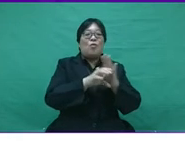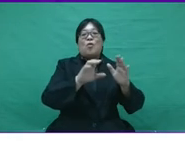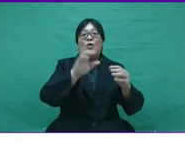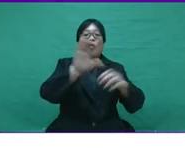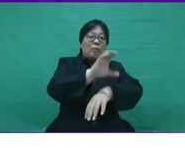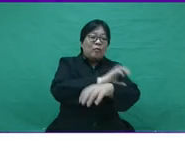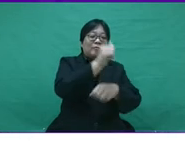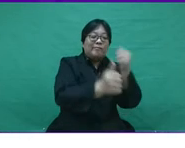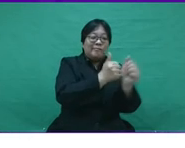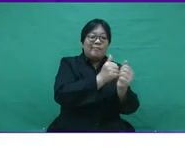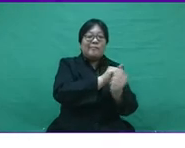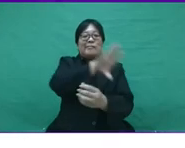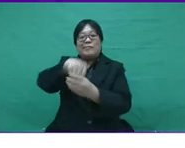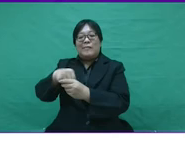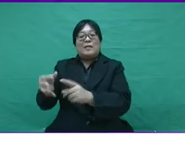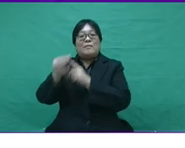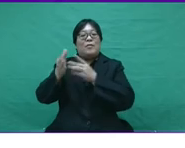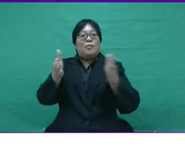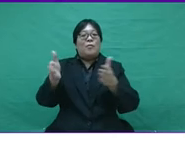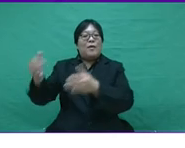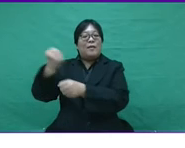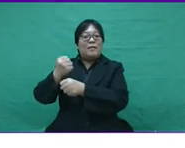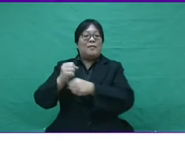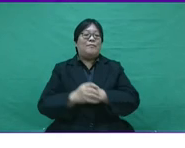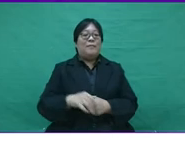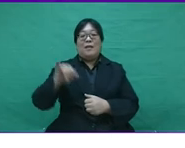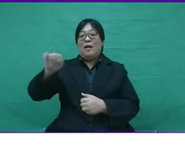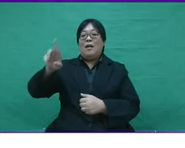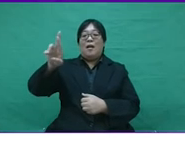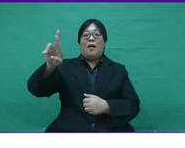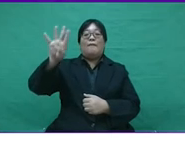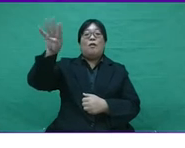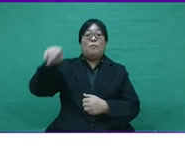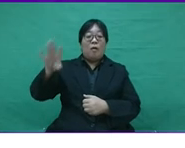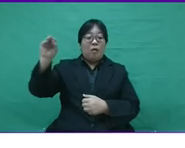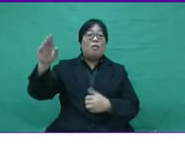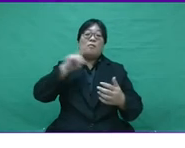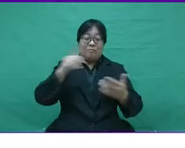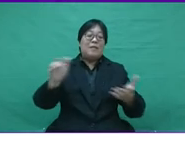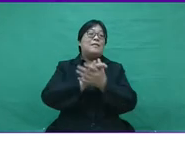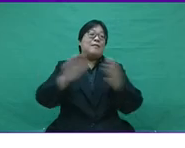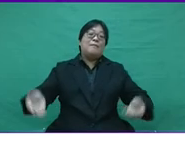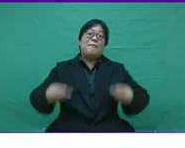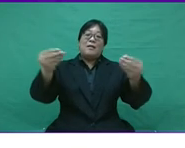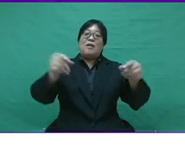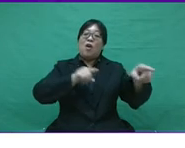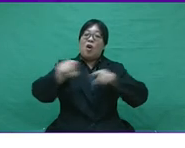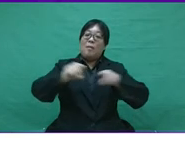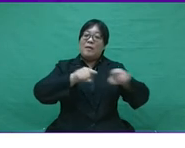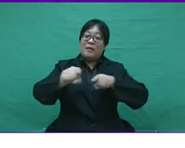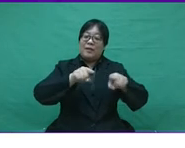that put together computer automation to work in a special way. Industry 4.0